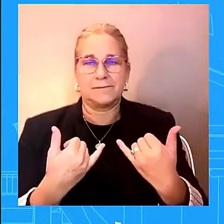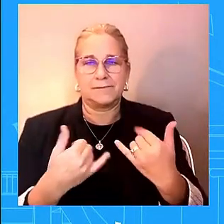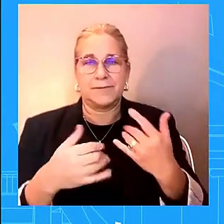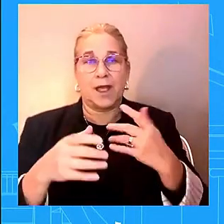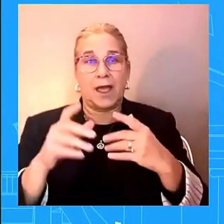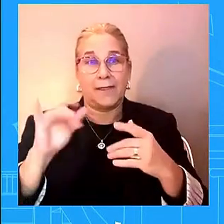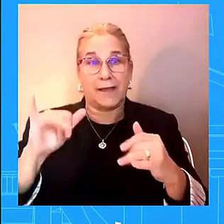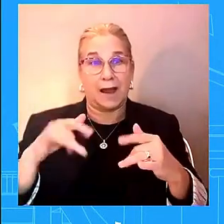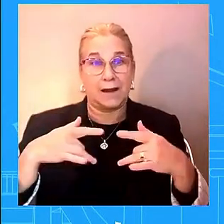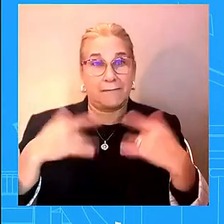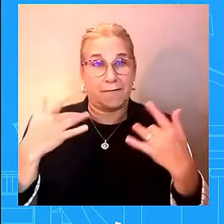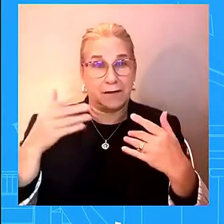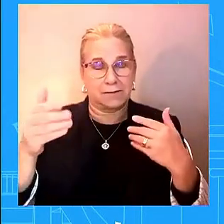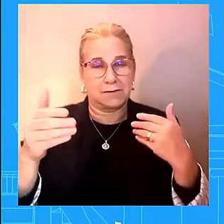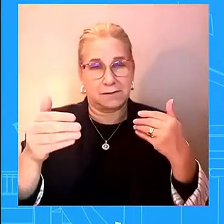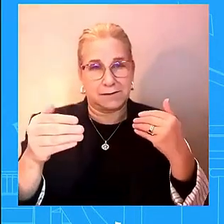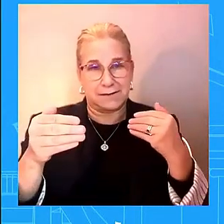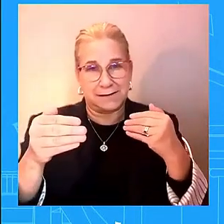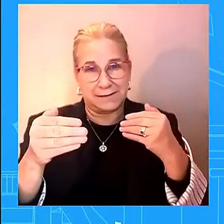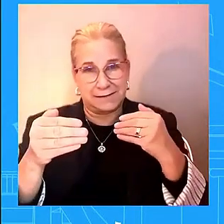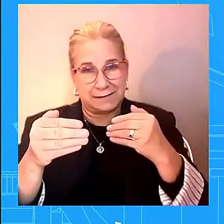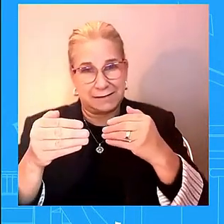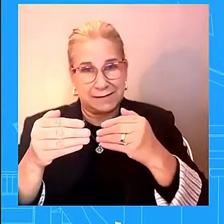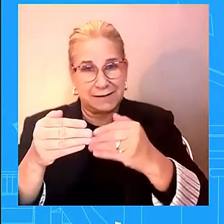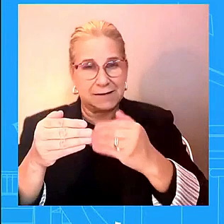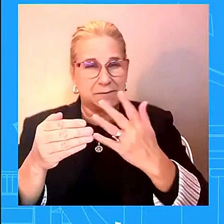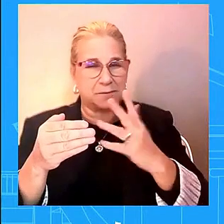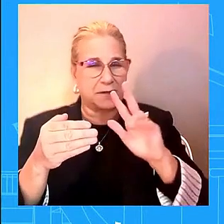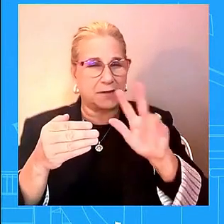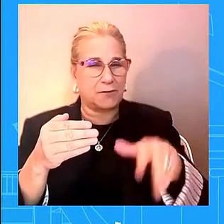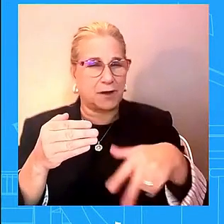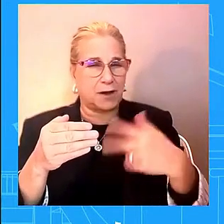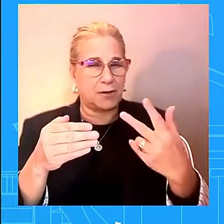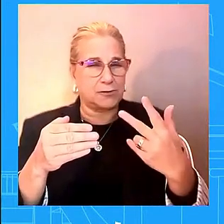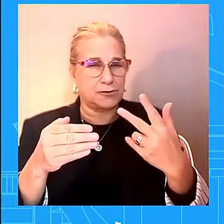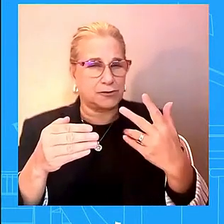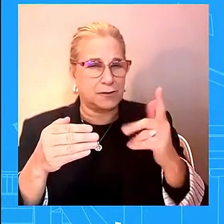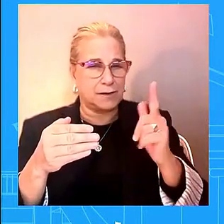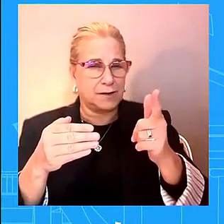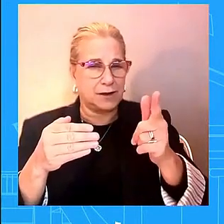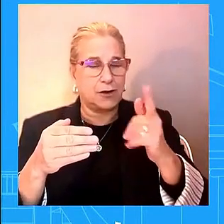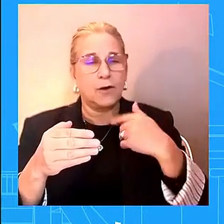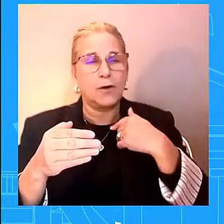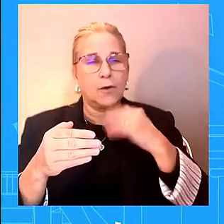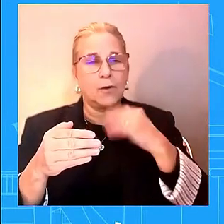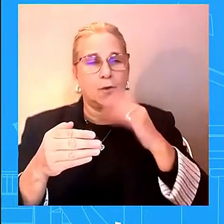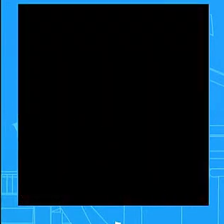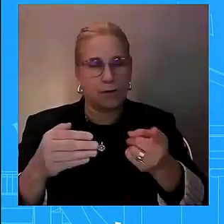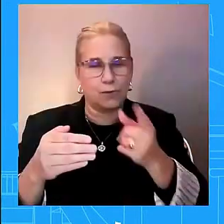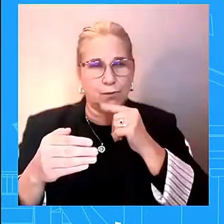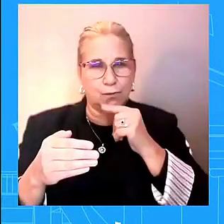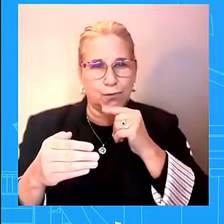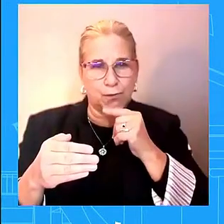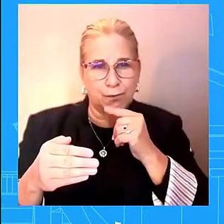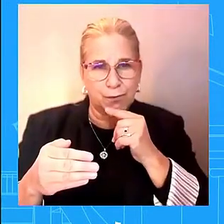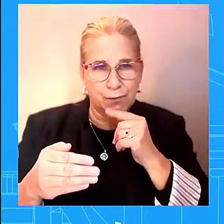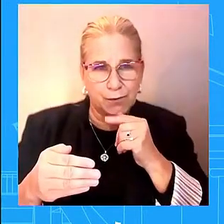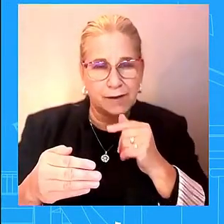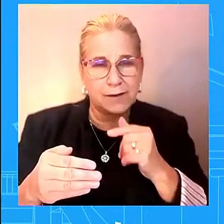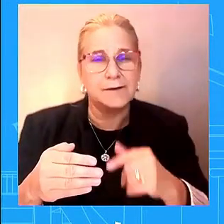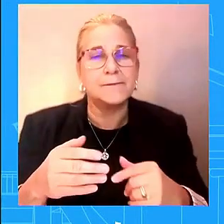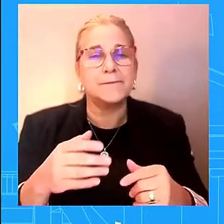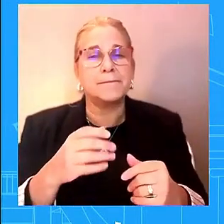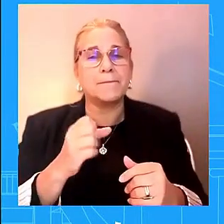we'll have more information to share about who's being honored uh and you're right the president's looking forward and the first leader looking forward to honoring uh